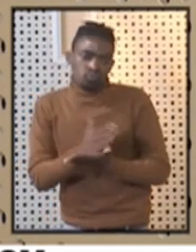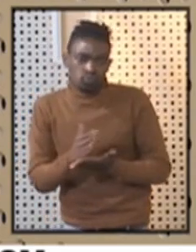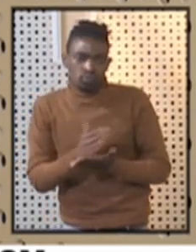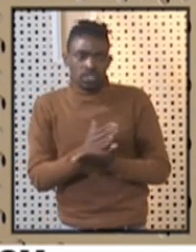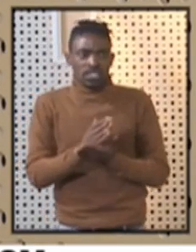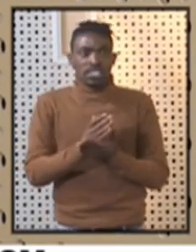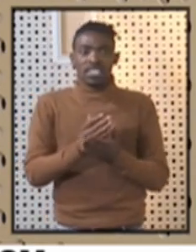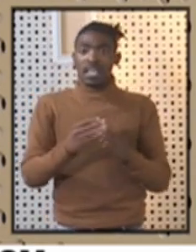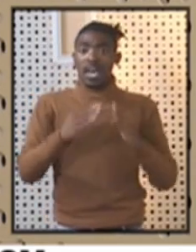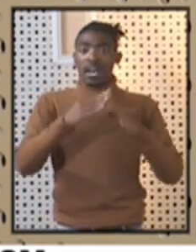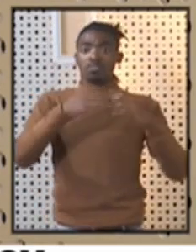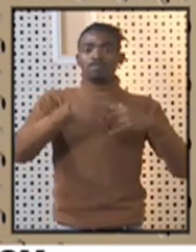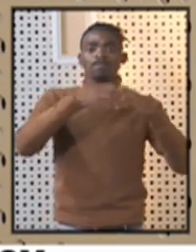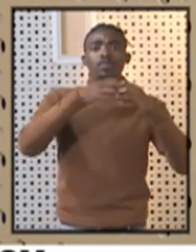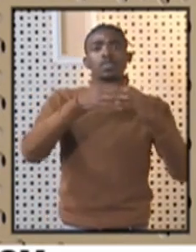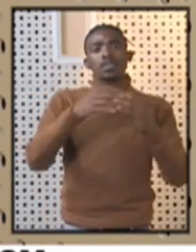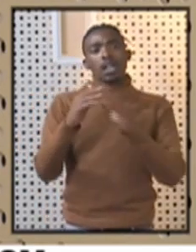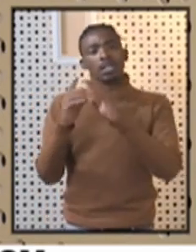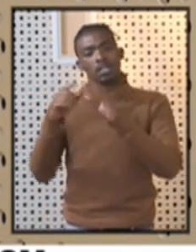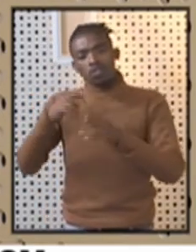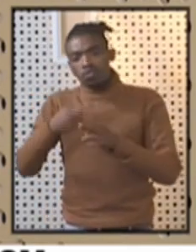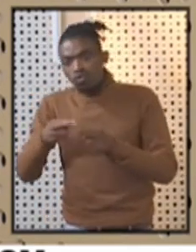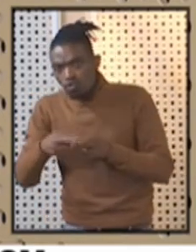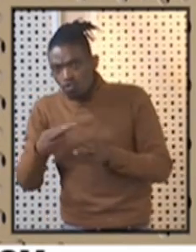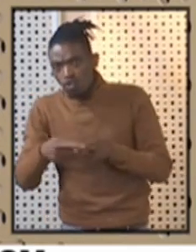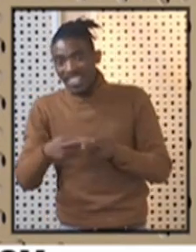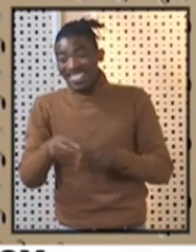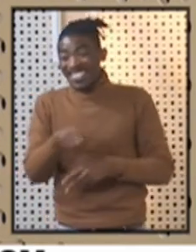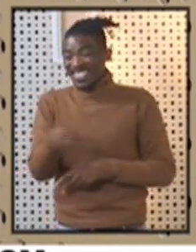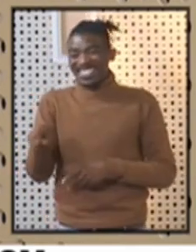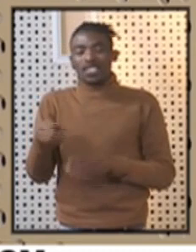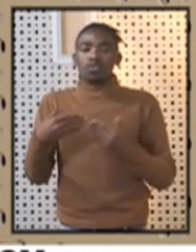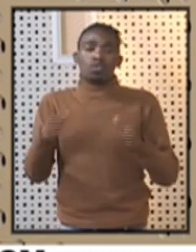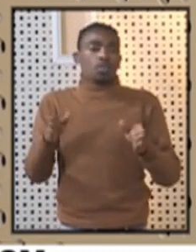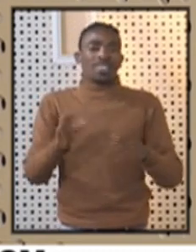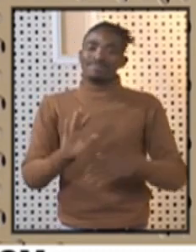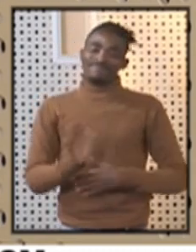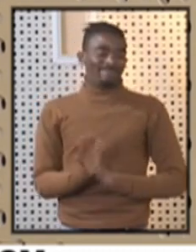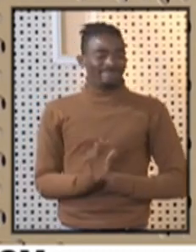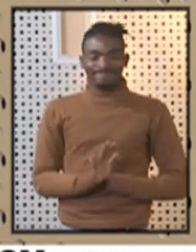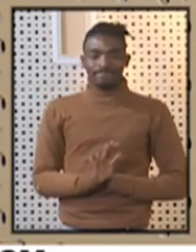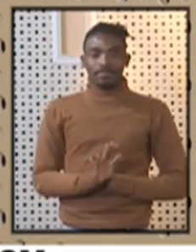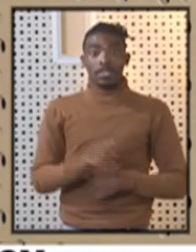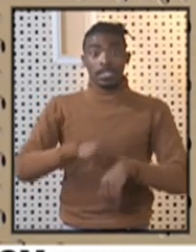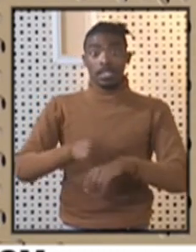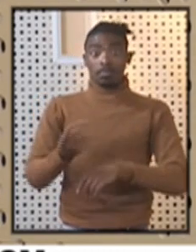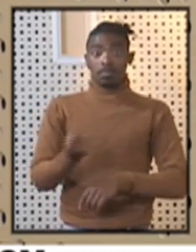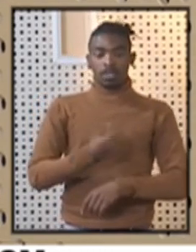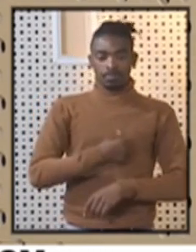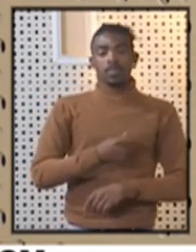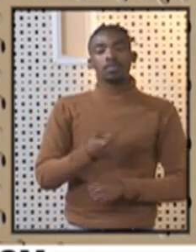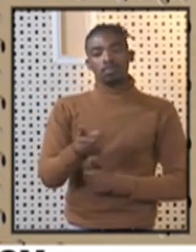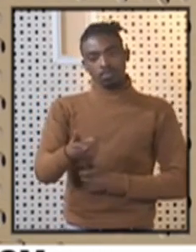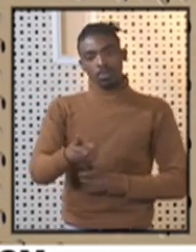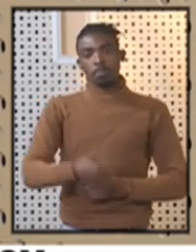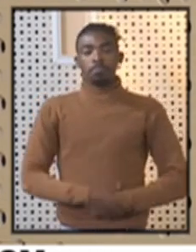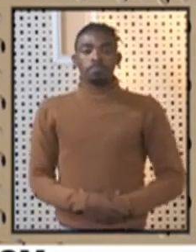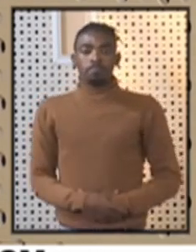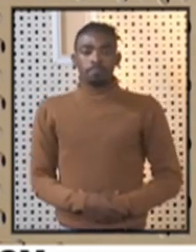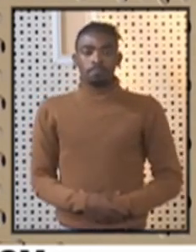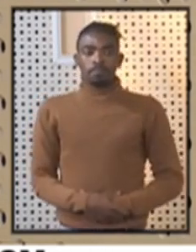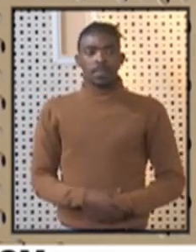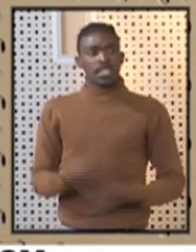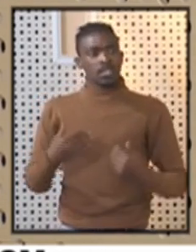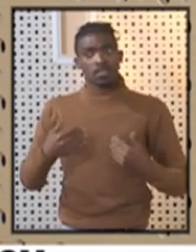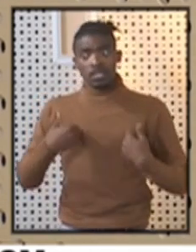establishment that they rent out. those are not yet opened. So when the time comes, we'll do that. Yes, indeed, as I said, even at the